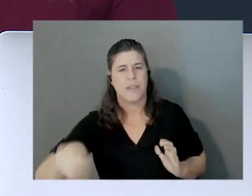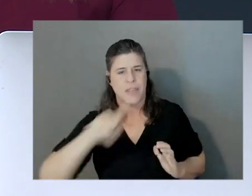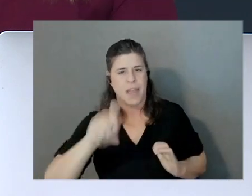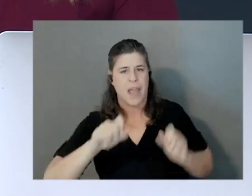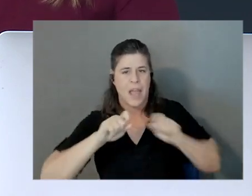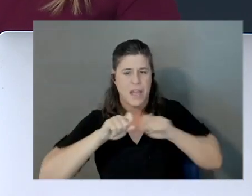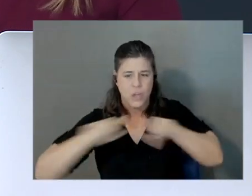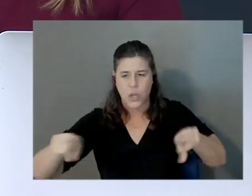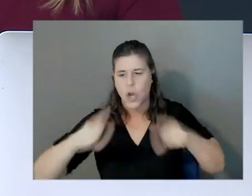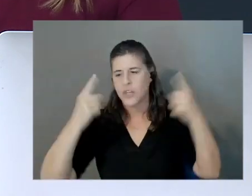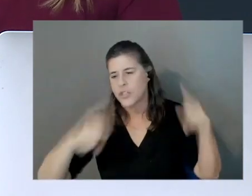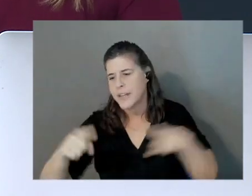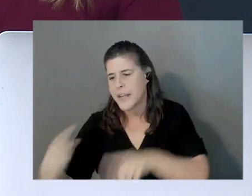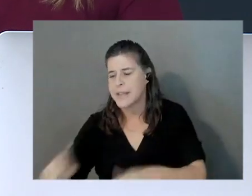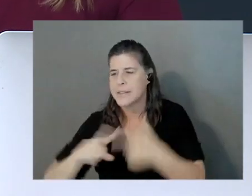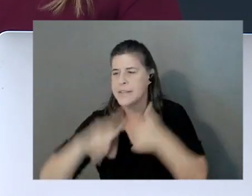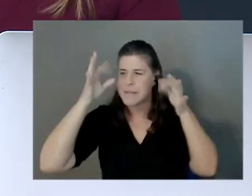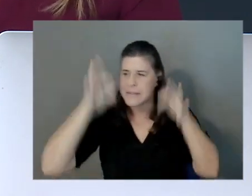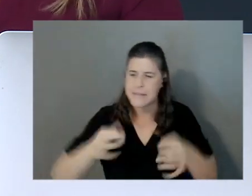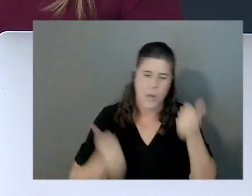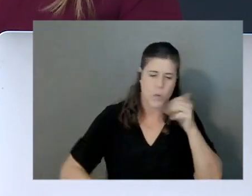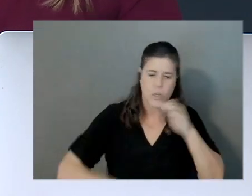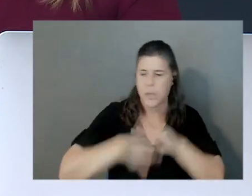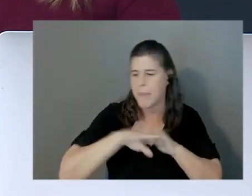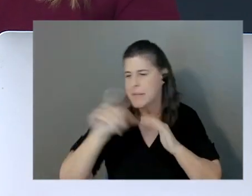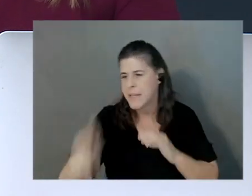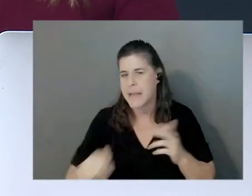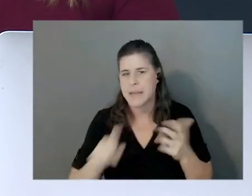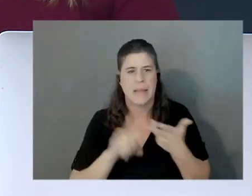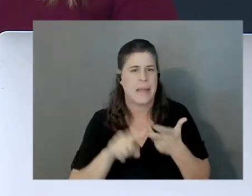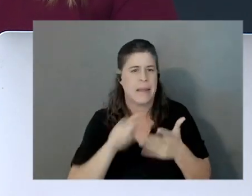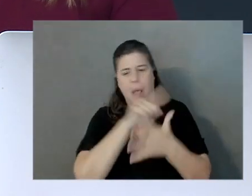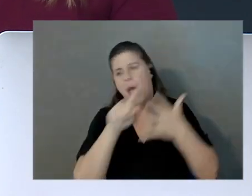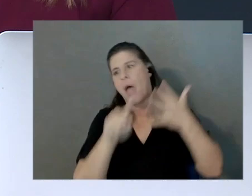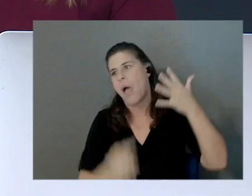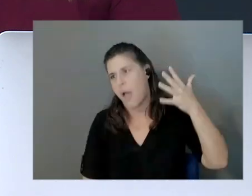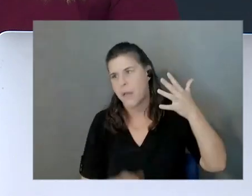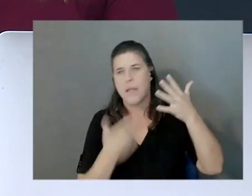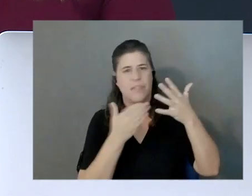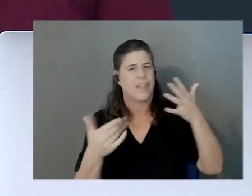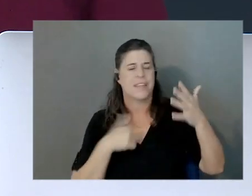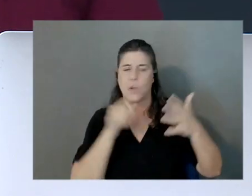and decide what capacity they need and do all these things that I don't like doing.